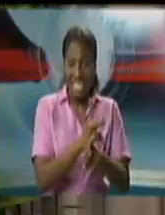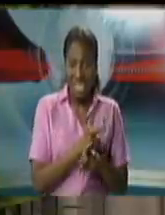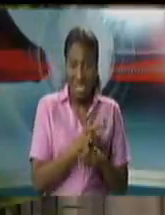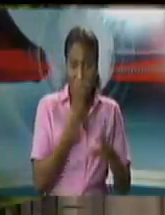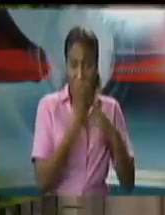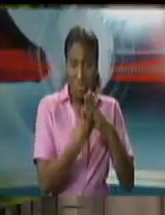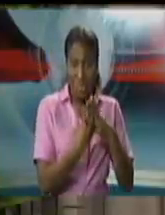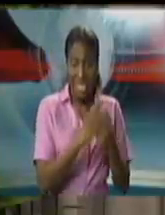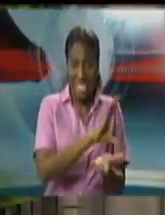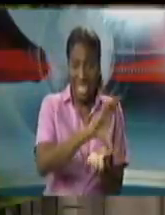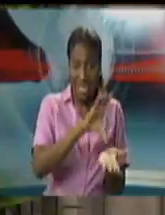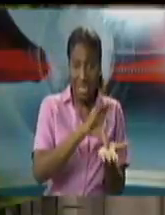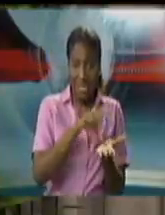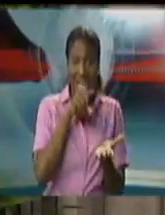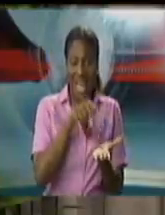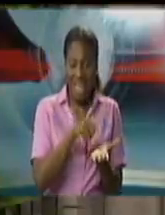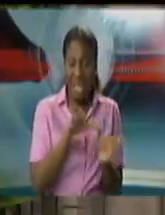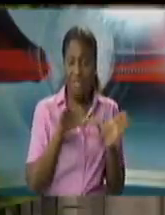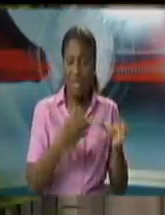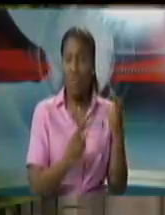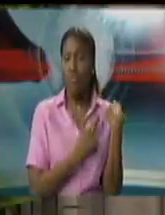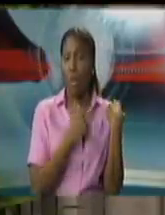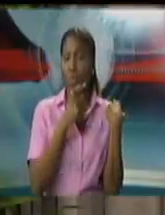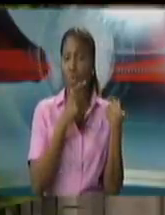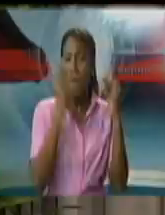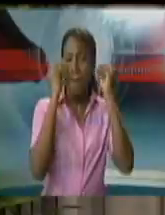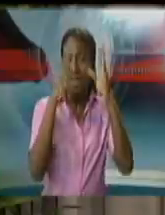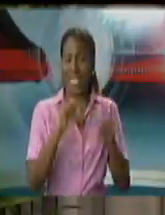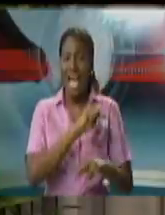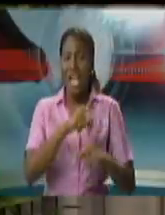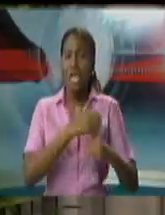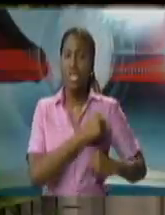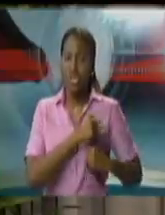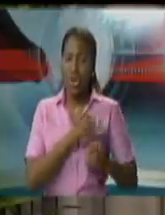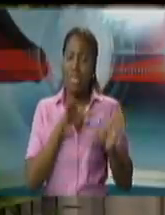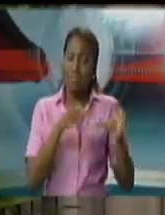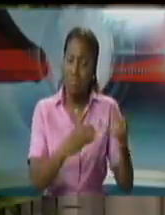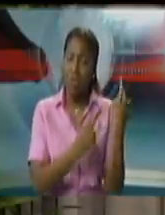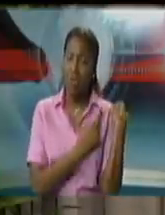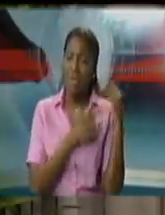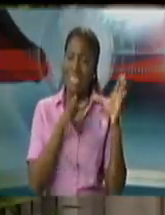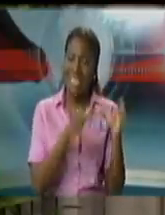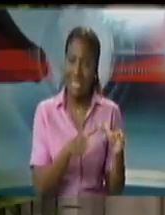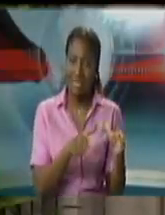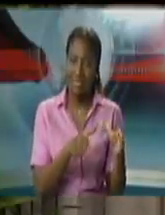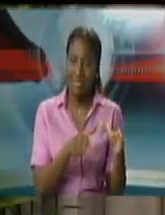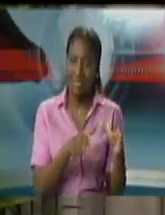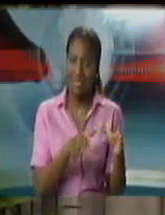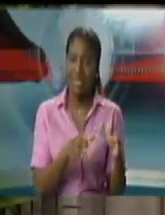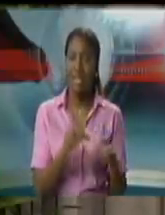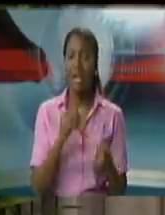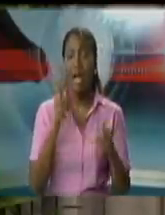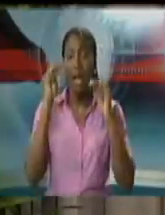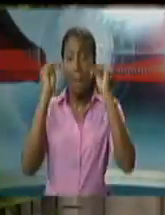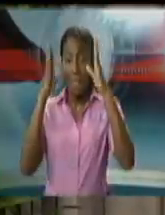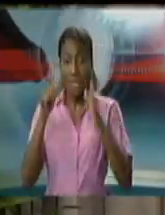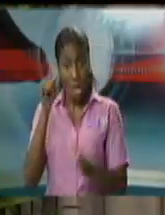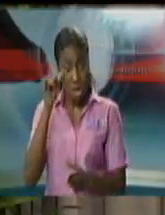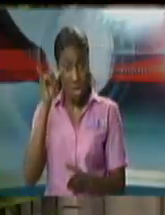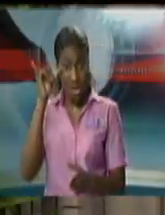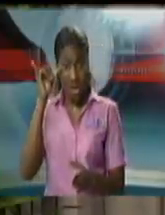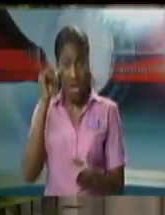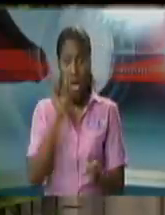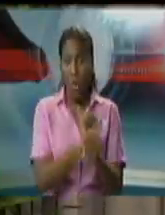minister of national security i can tell you he is very busy right now um undergoing that regime that does not fall into